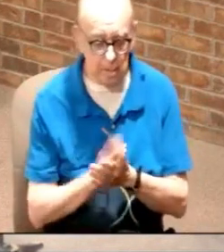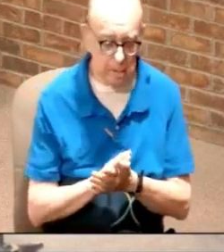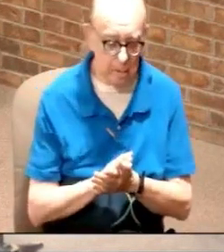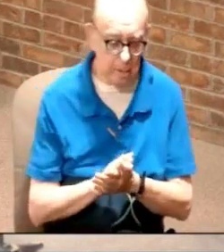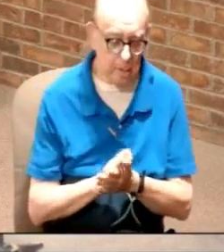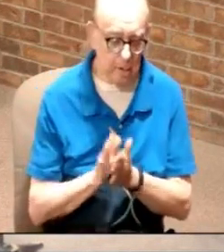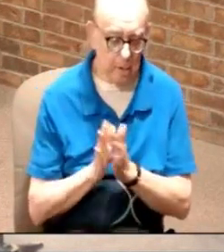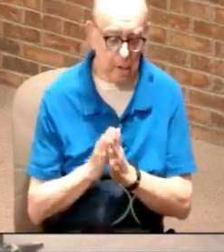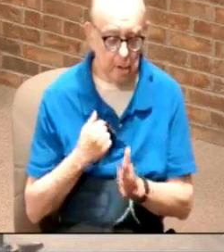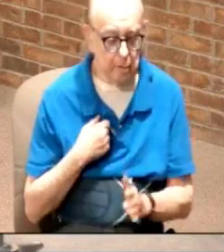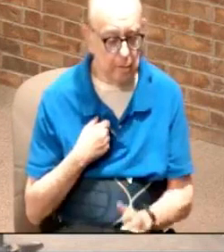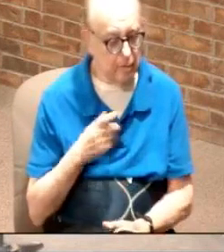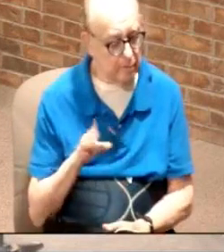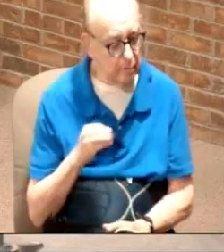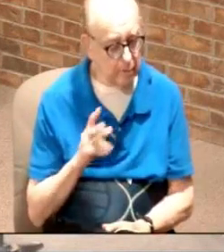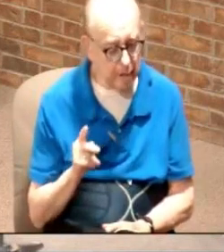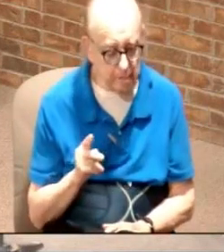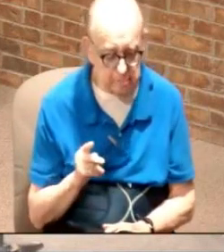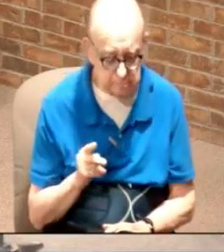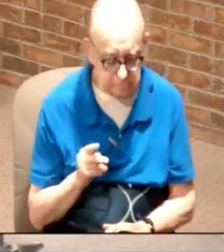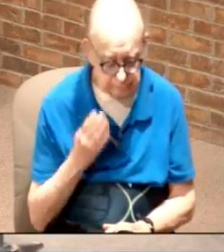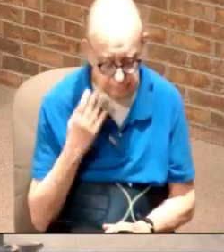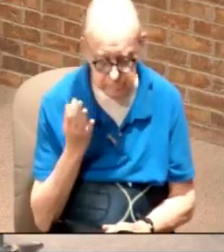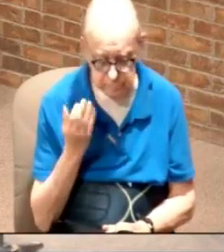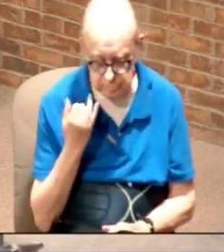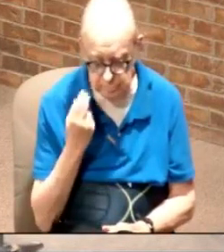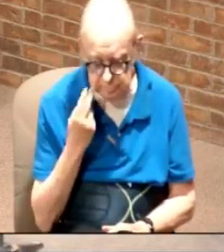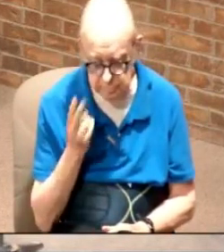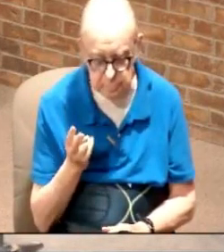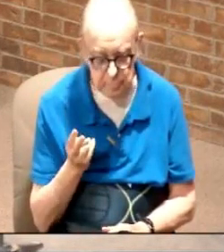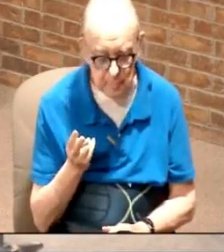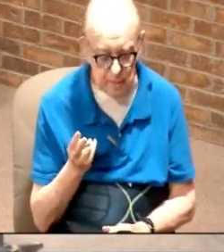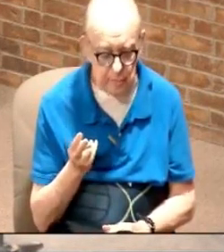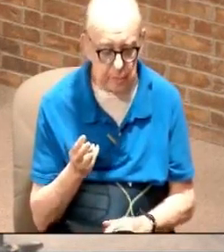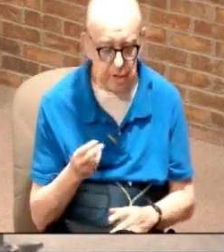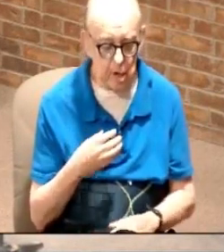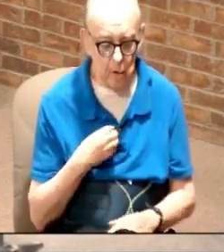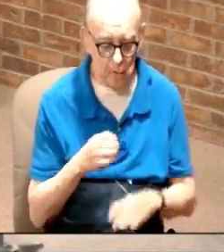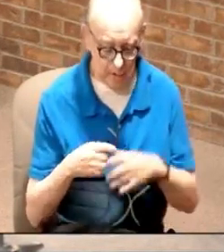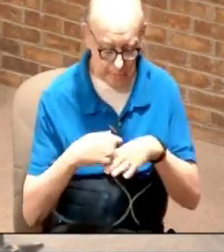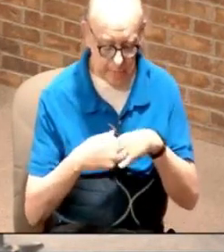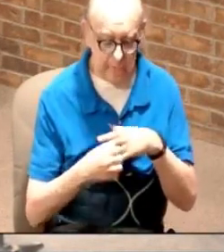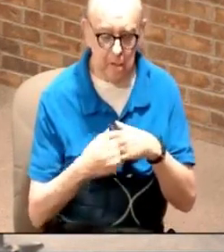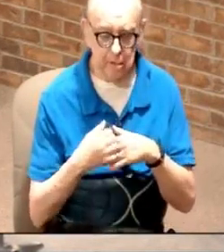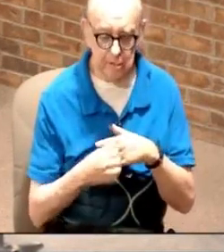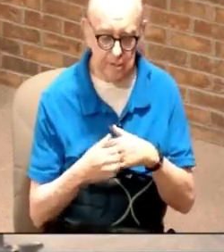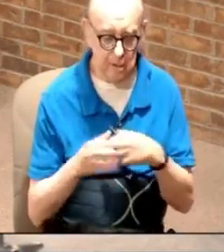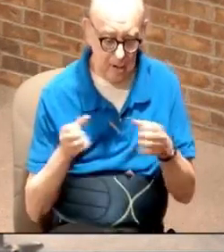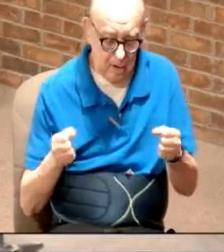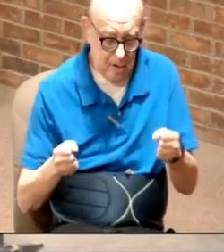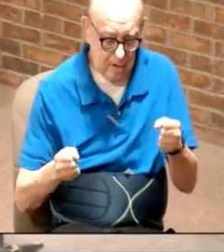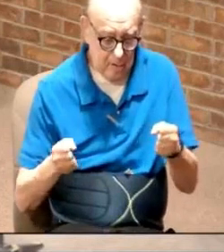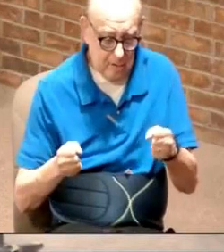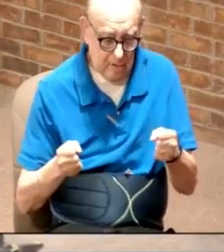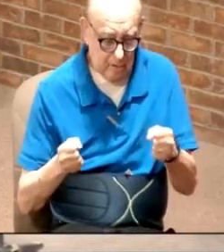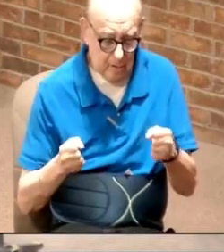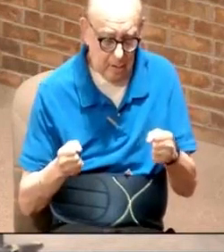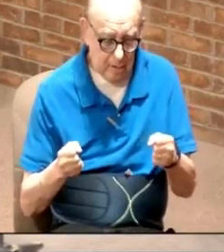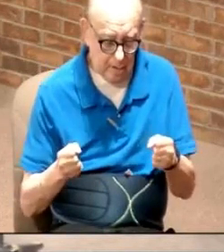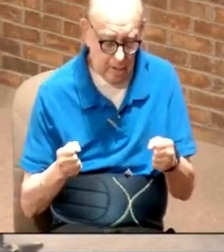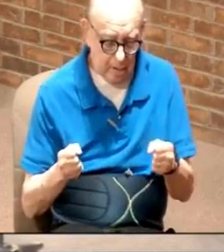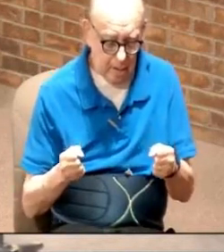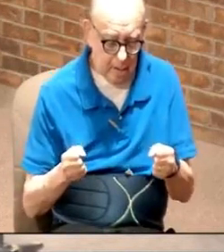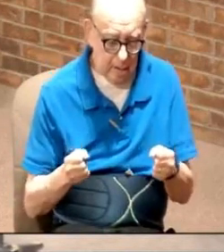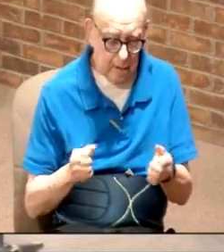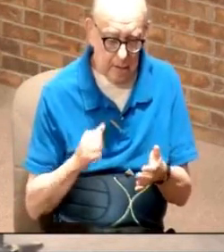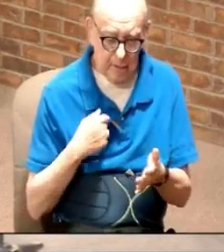them asked me, they said, are you okay? And I don't know if you've ever seen white knuckles on a steering column. And that was my white